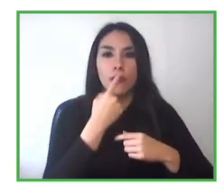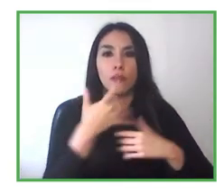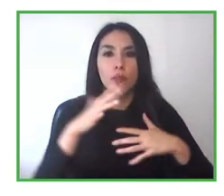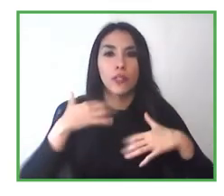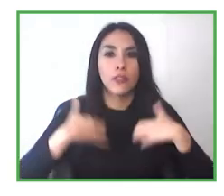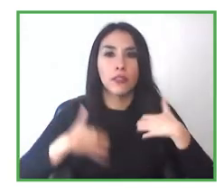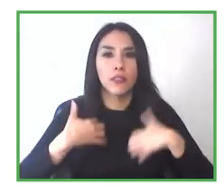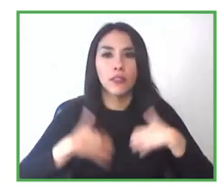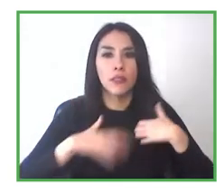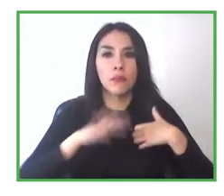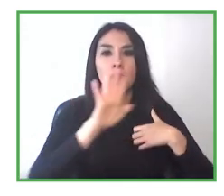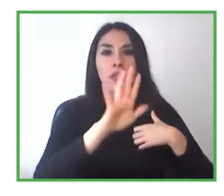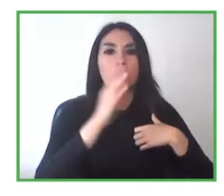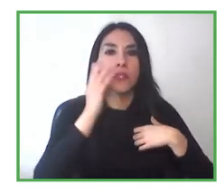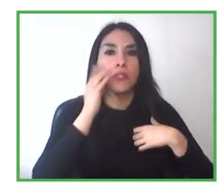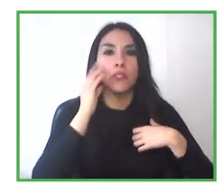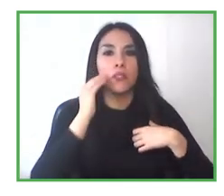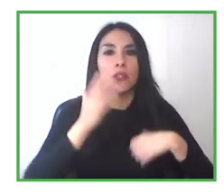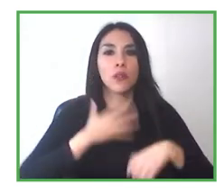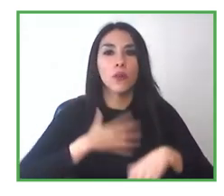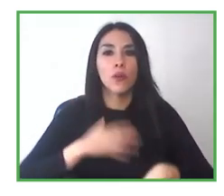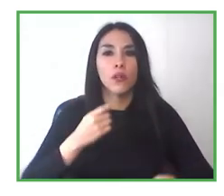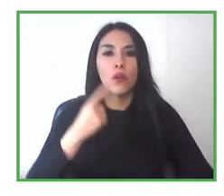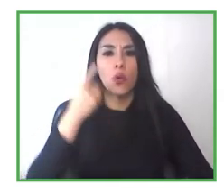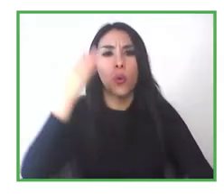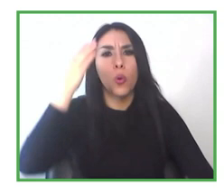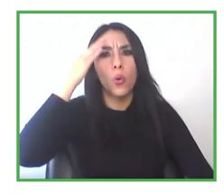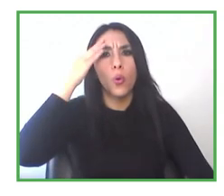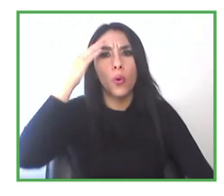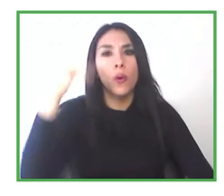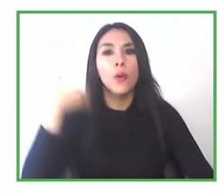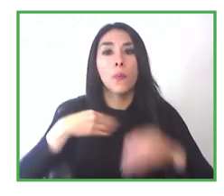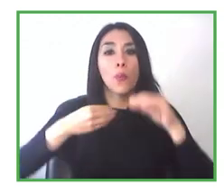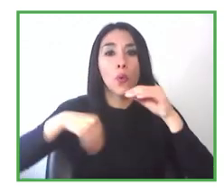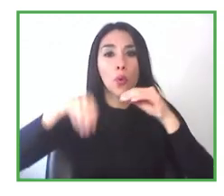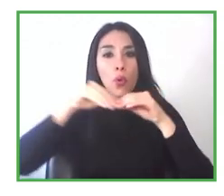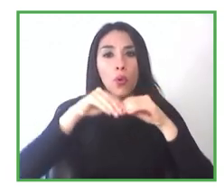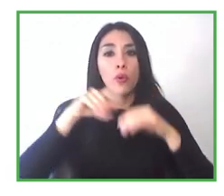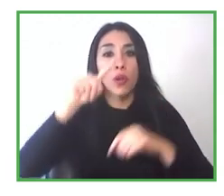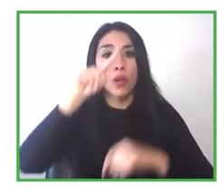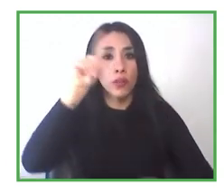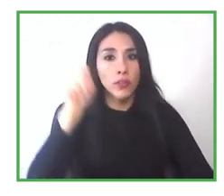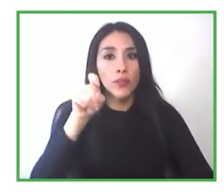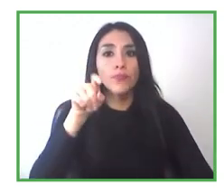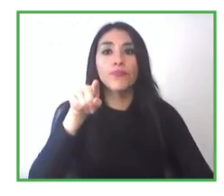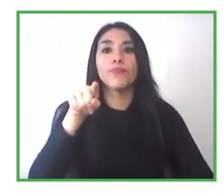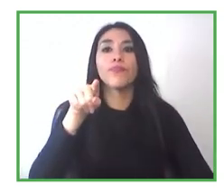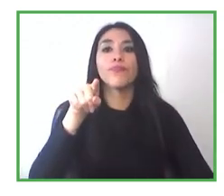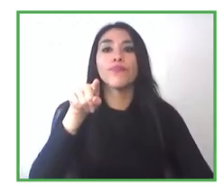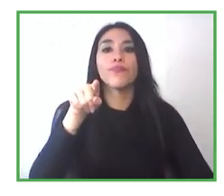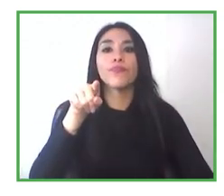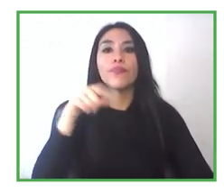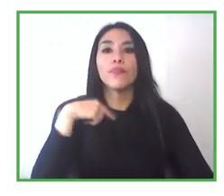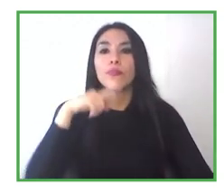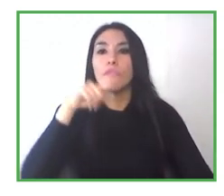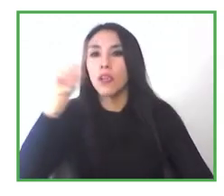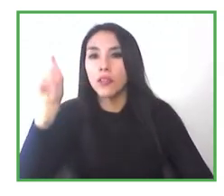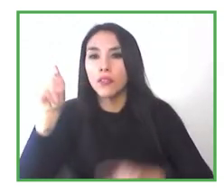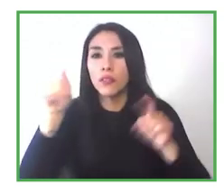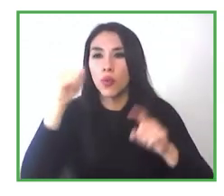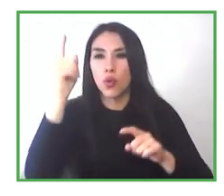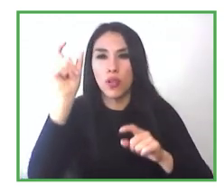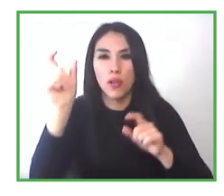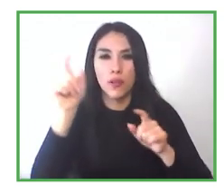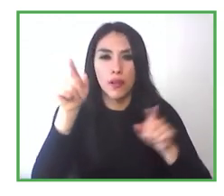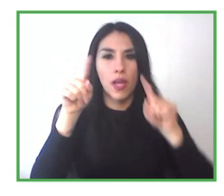like to know a little bit more and ask Solange and Cecilia for them to tell us a little bit about the follow up process or the